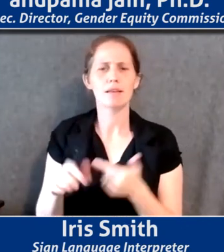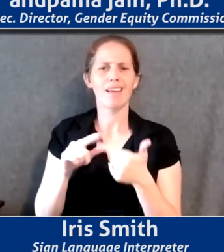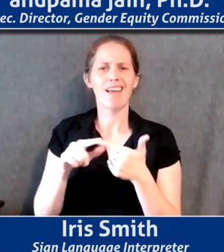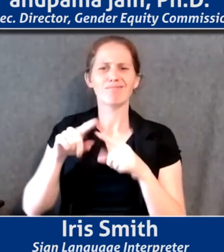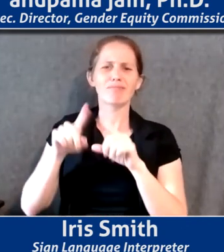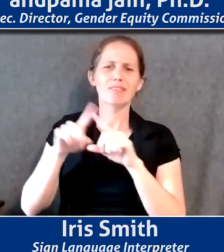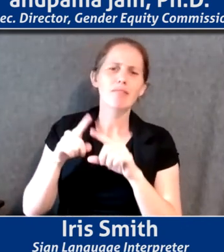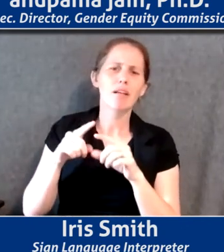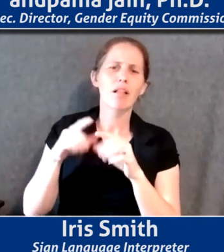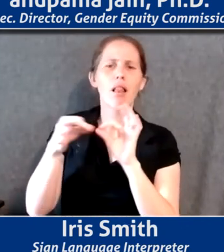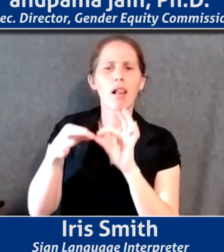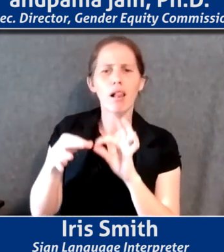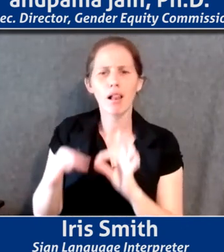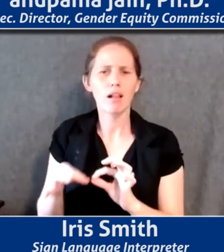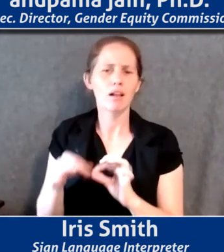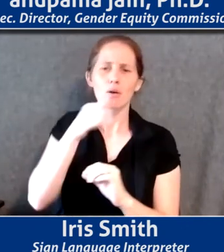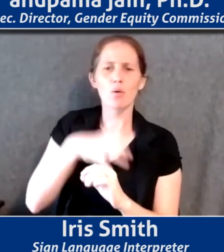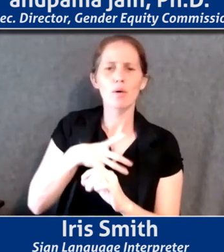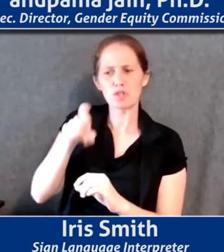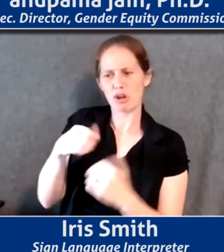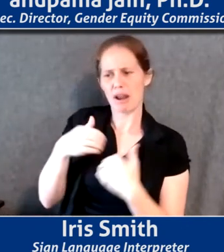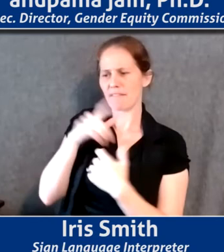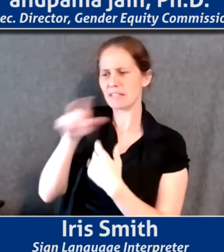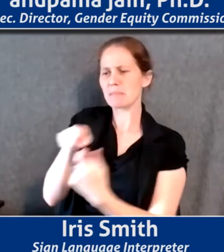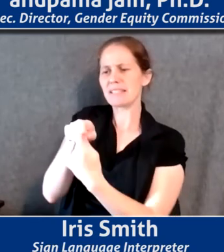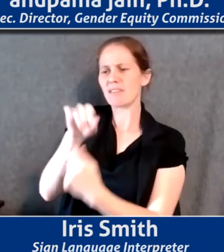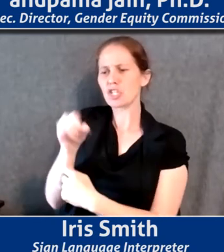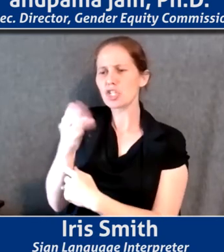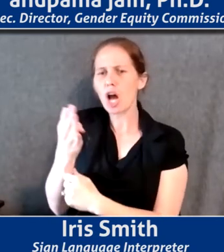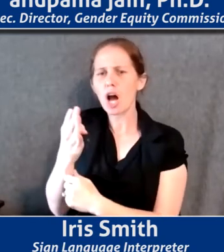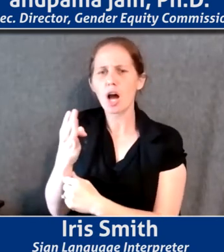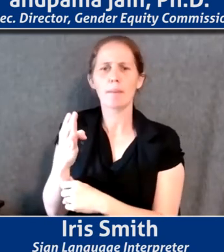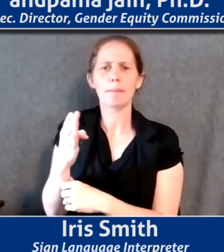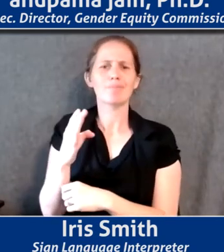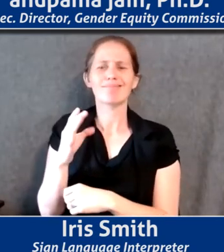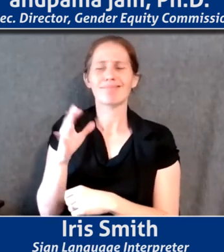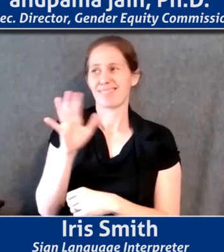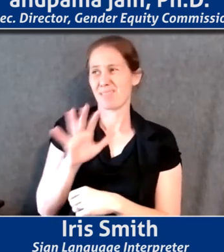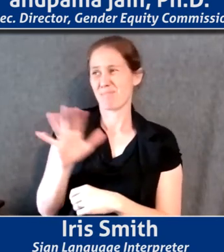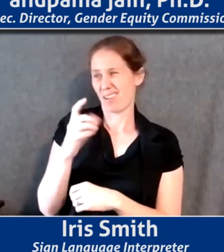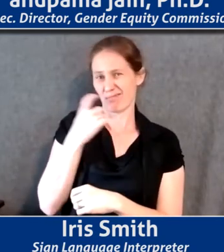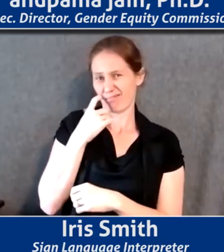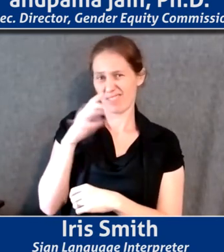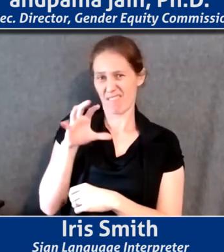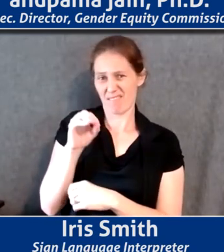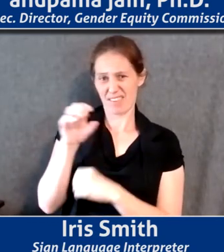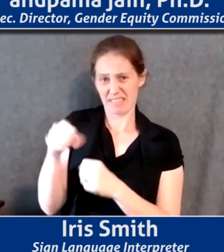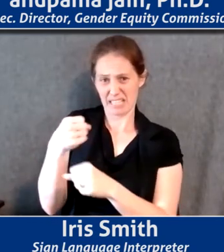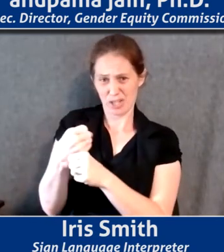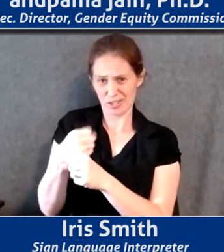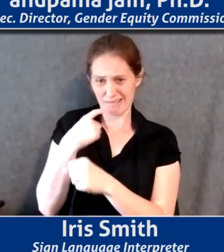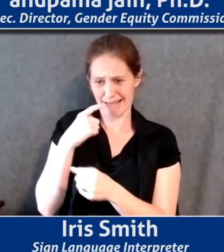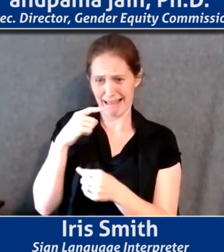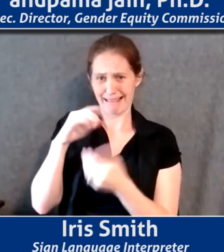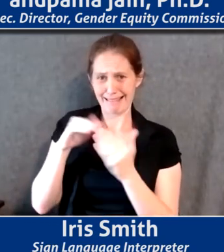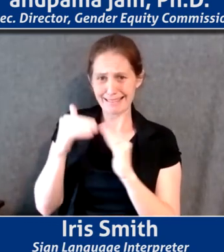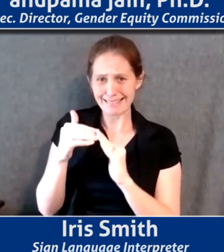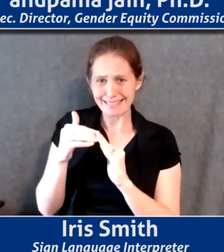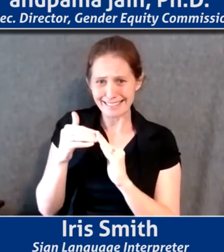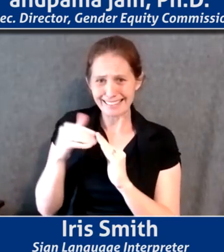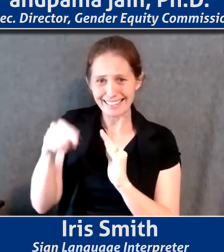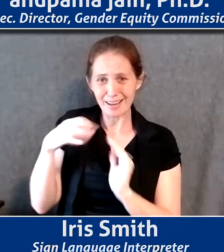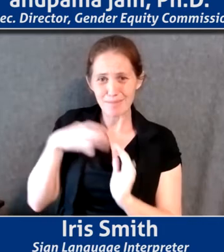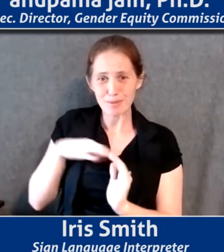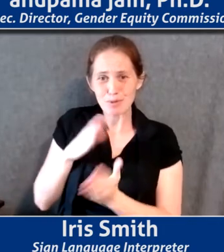about women should have certain kinds of jobs. And, you know, it's only about 50 years since the city of Pittsburgh stopped advertising